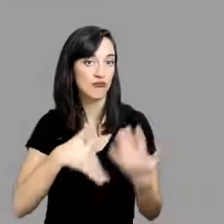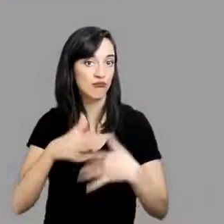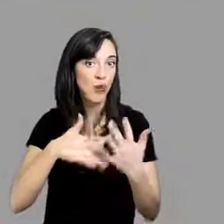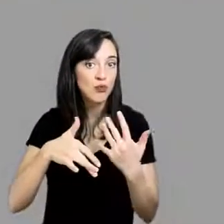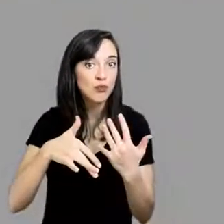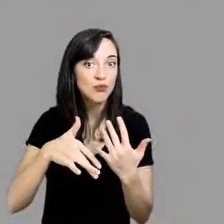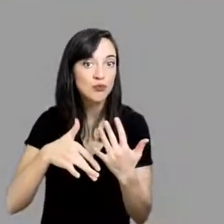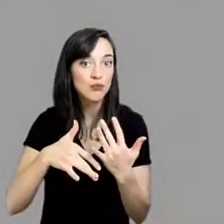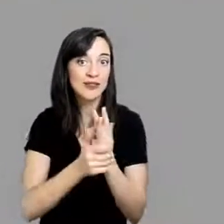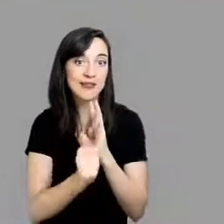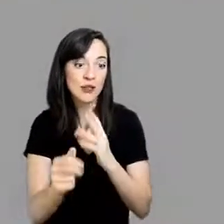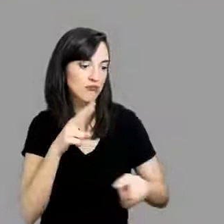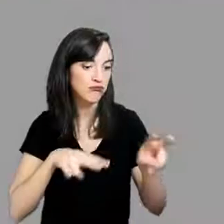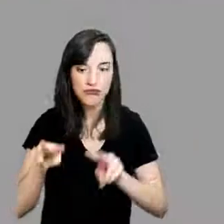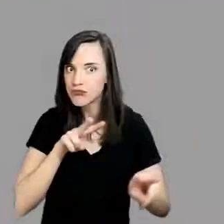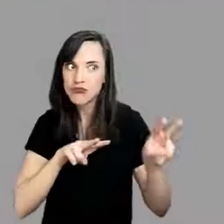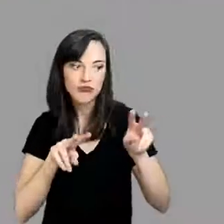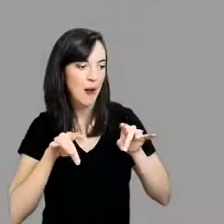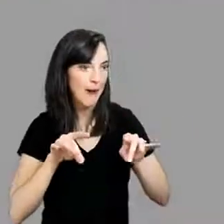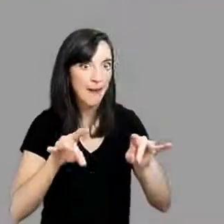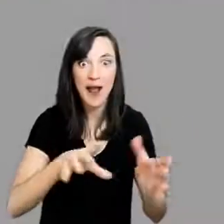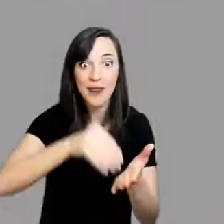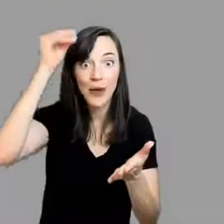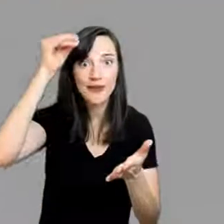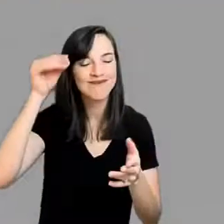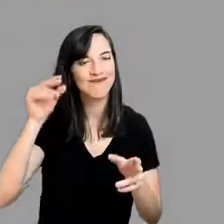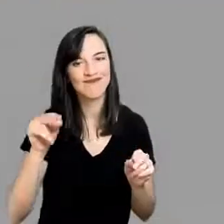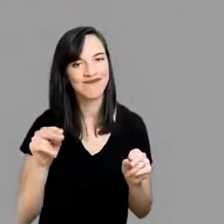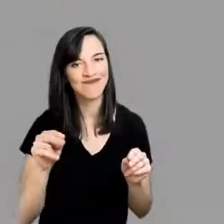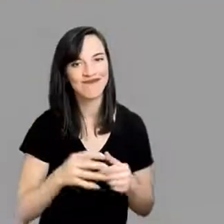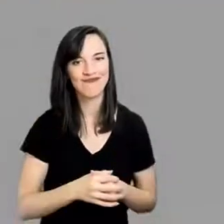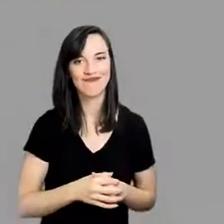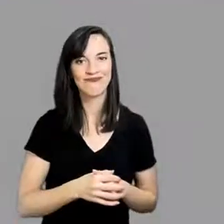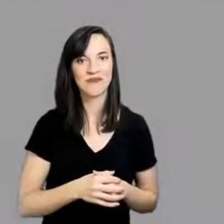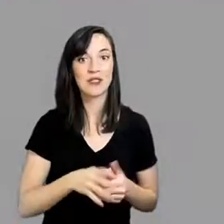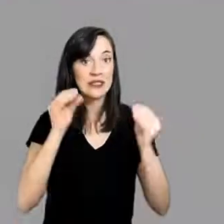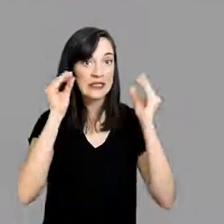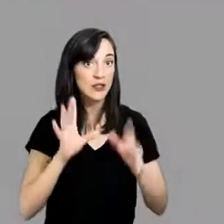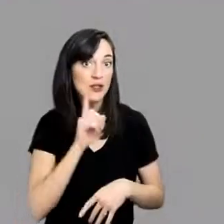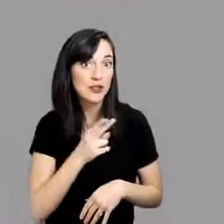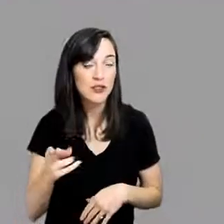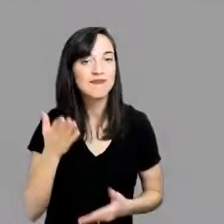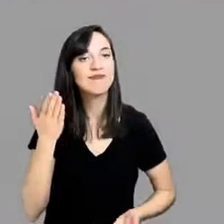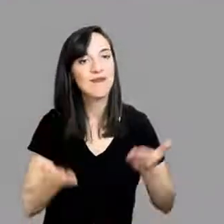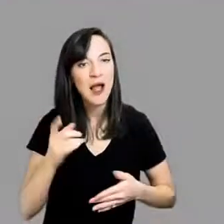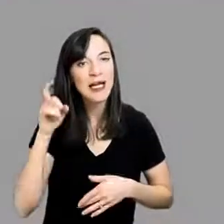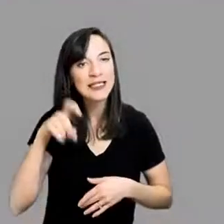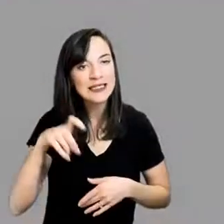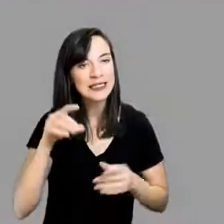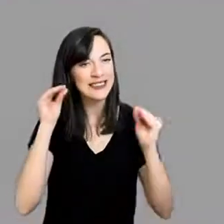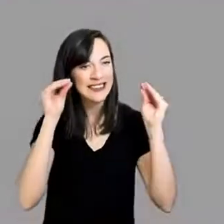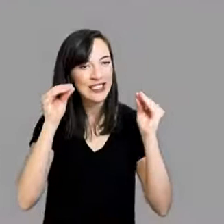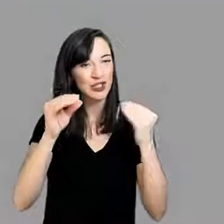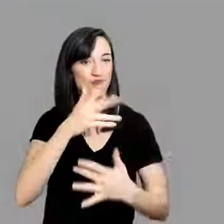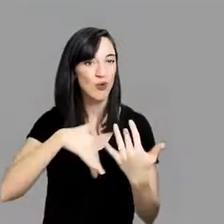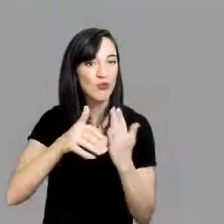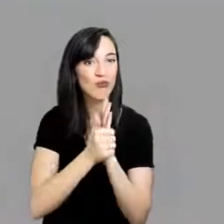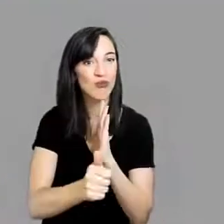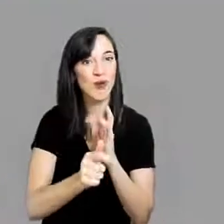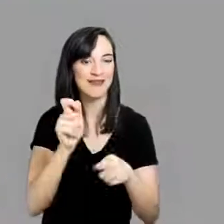implicitly learn these social skills. Teachers of the DHH may need to use explicit means to model and teach social skills.